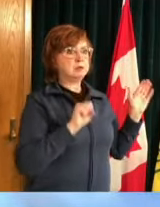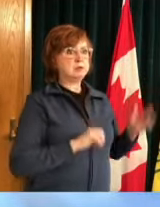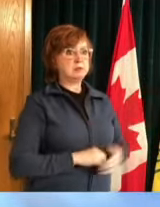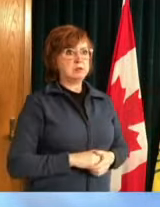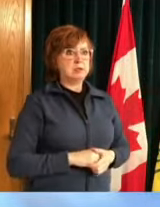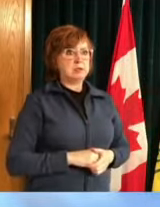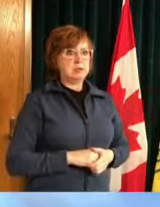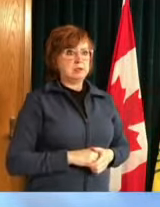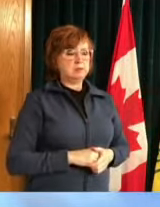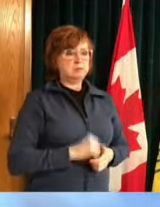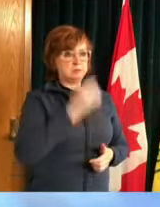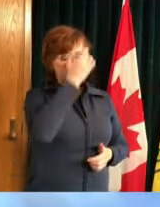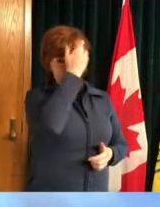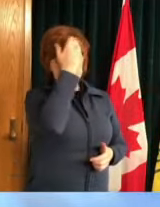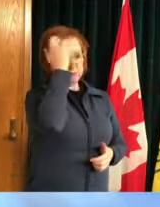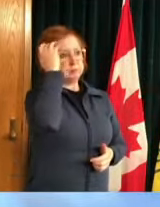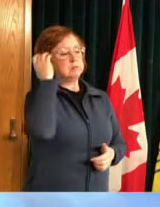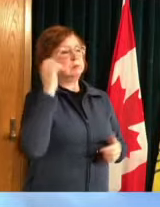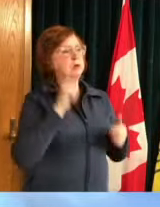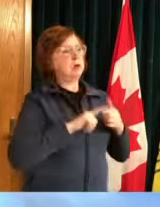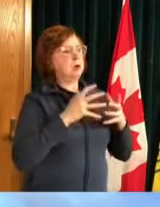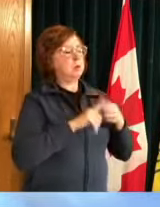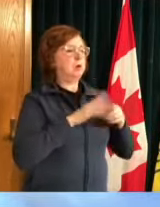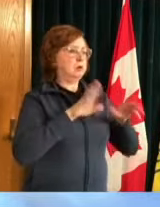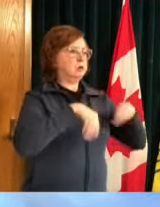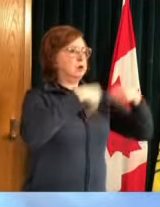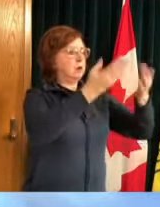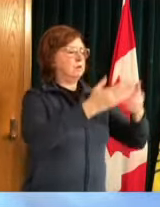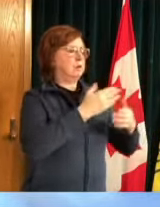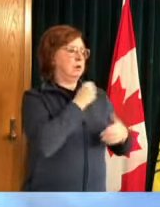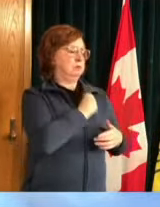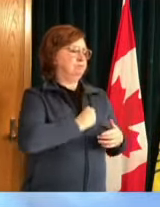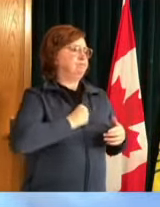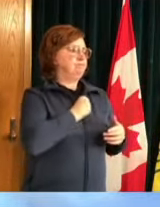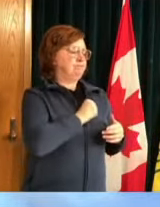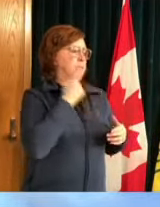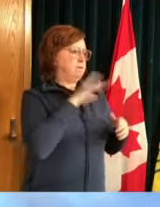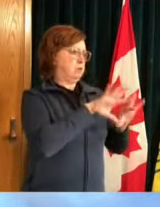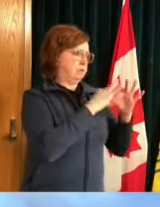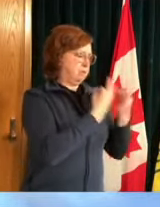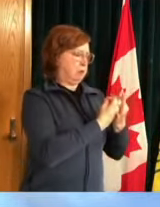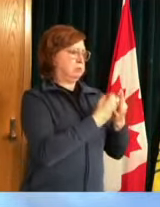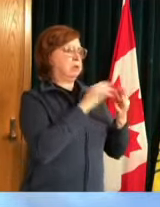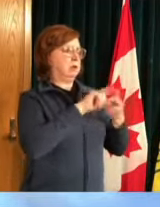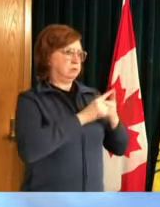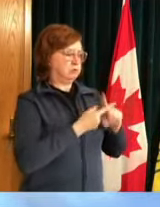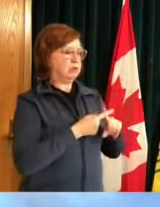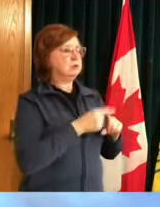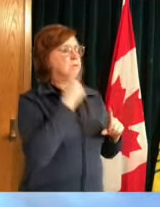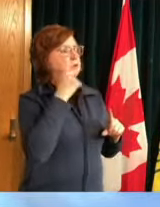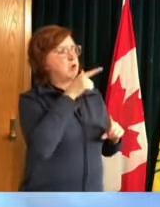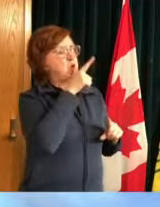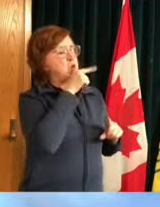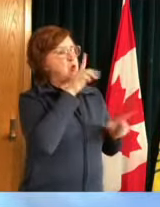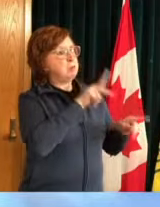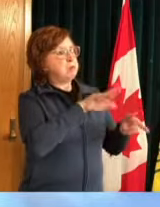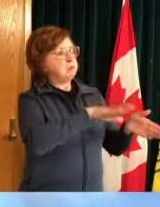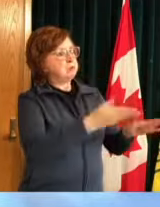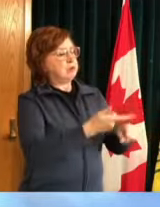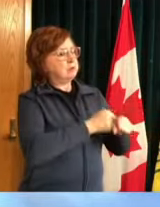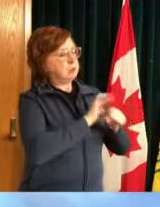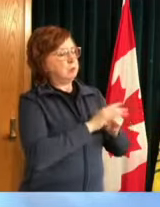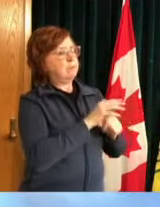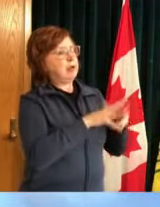as we always do to the families and friends of the eight saskatchewan residents who have passed due to covid-19 over the past week um